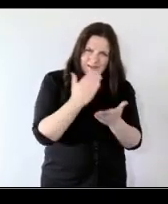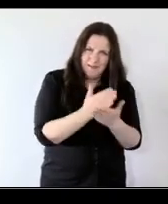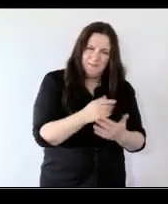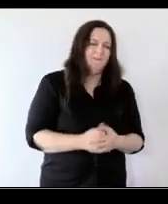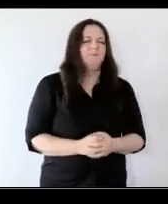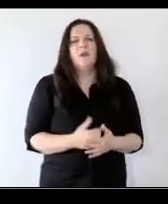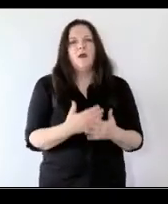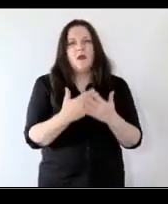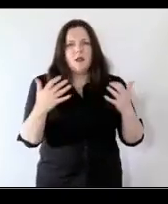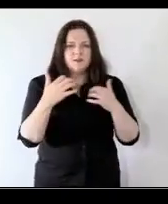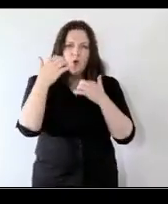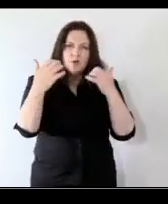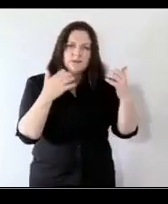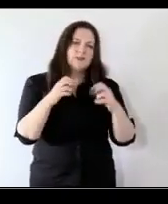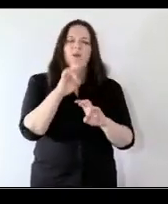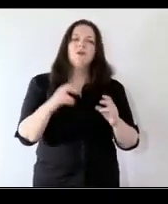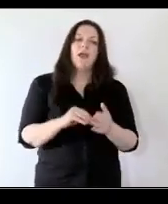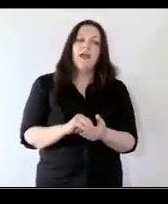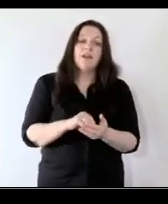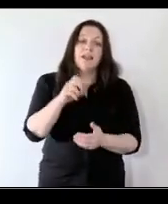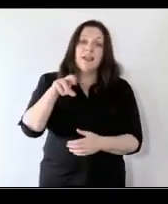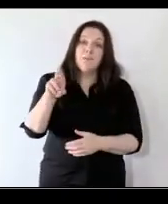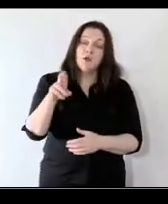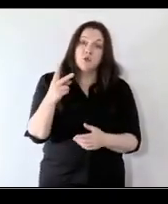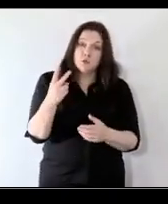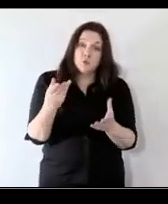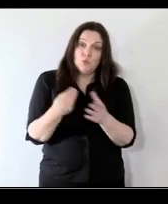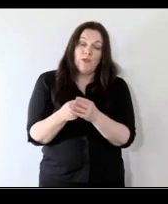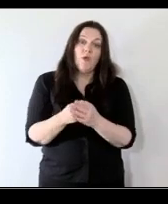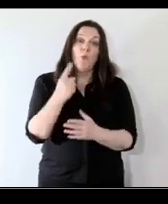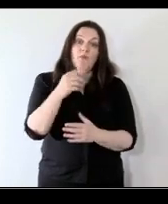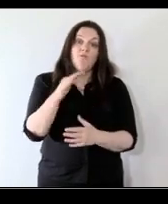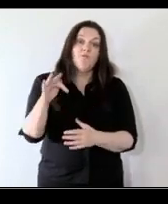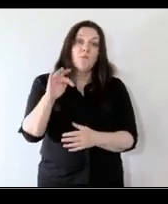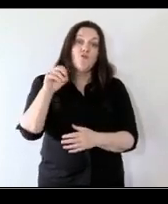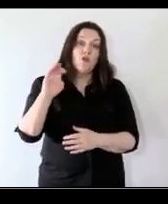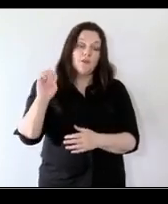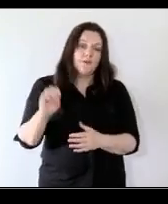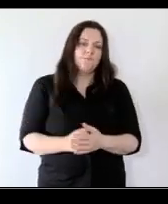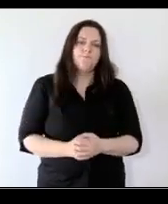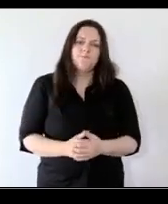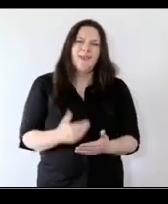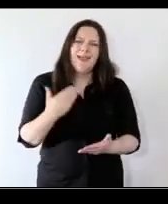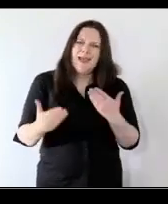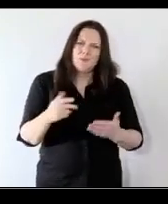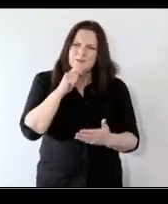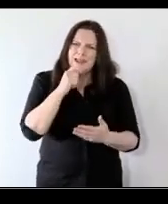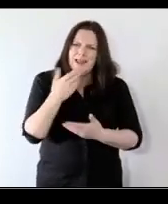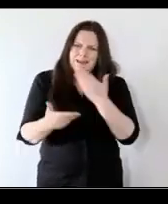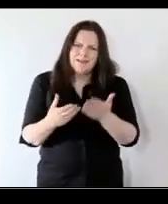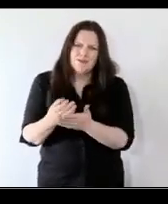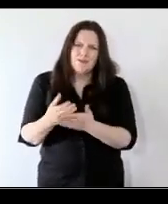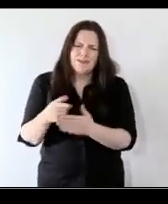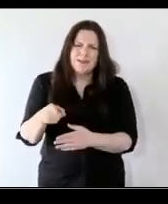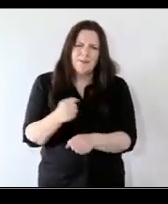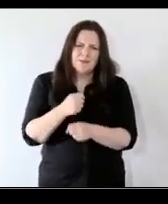lots and lots of audience questions ima i've two i'm going to group together for you one from graunya how do you tell stories about child poverty